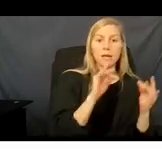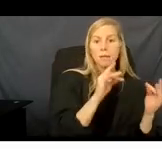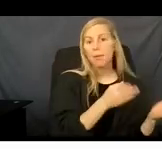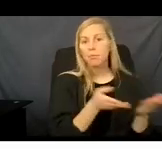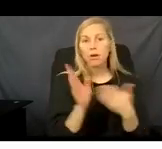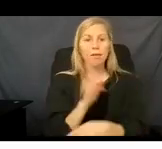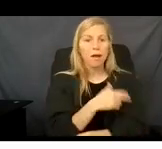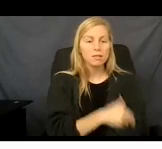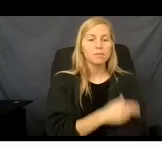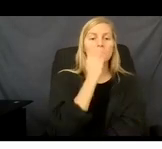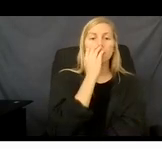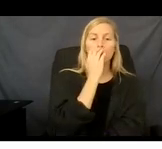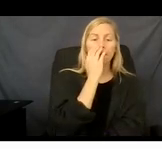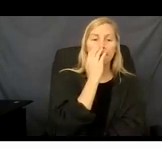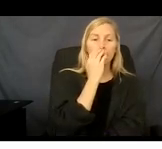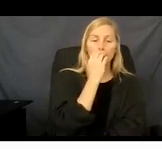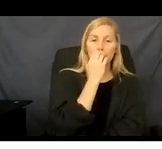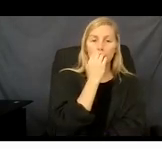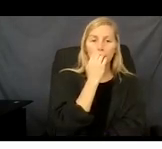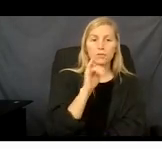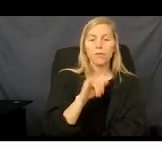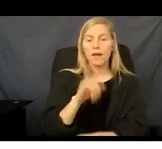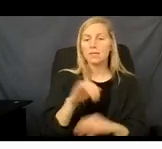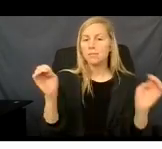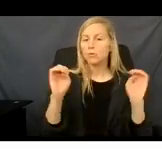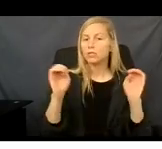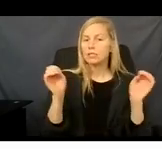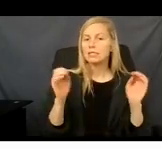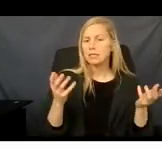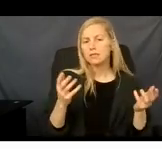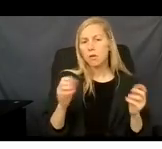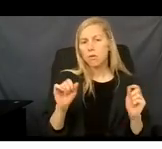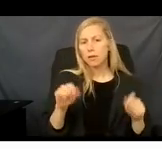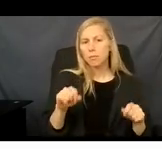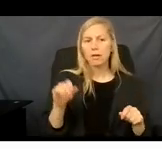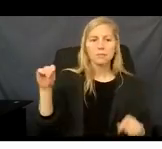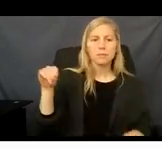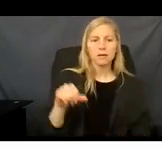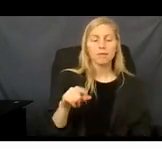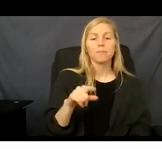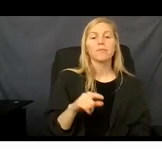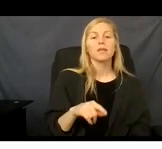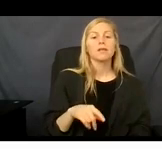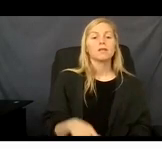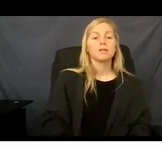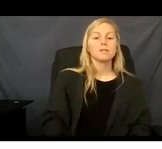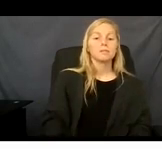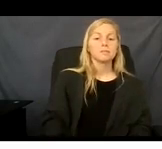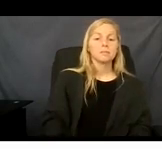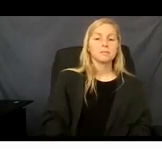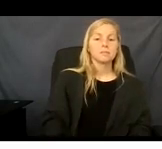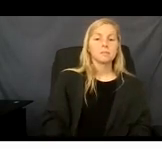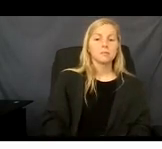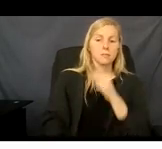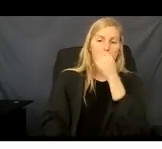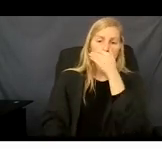this coverage in place. The hospital can also run the application or refer the person to an